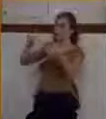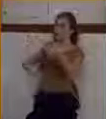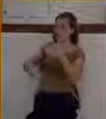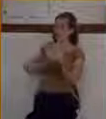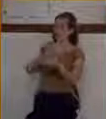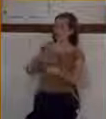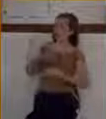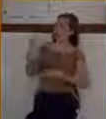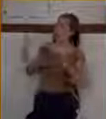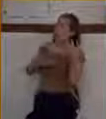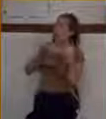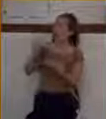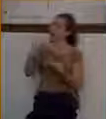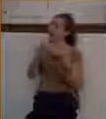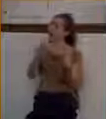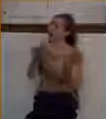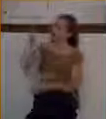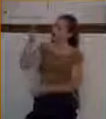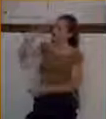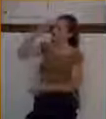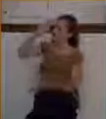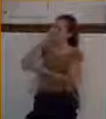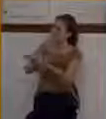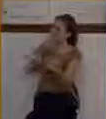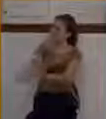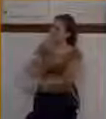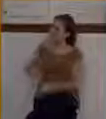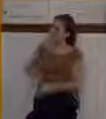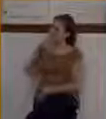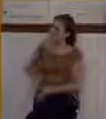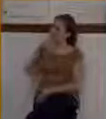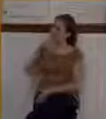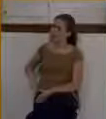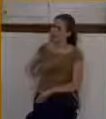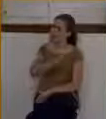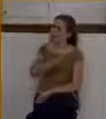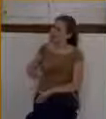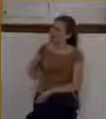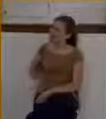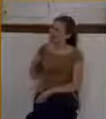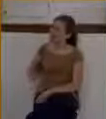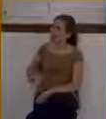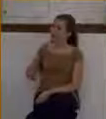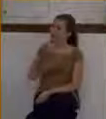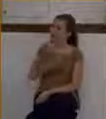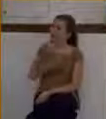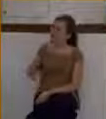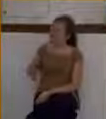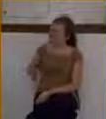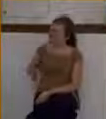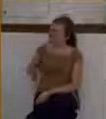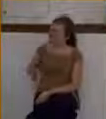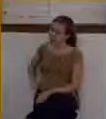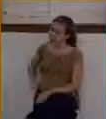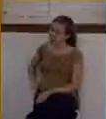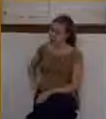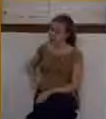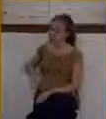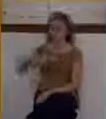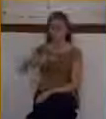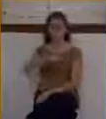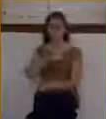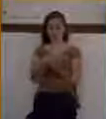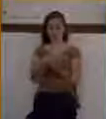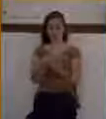The son of David, the Messiah, the Christ. Not because we're anyone, but because we know that you're